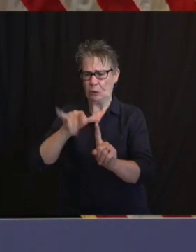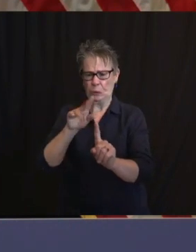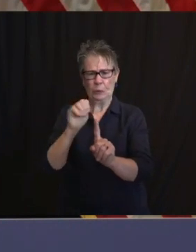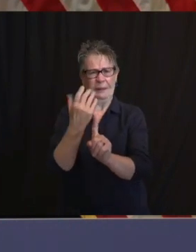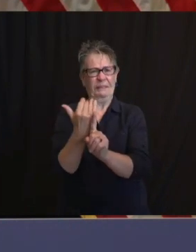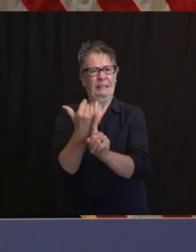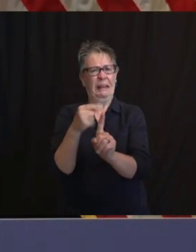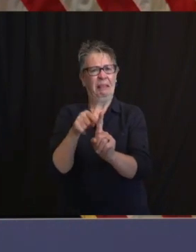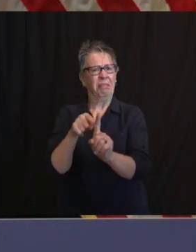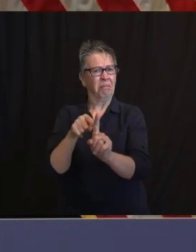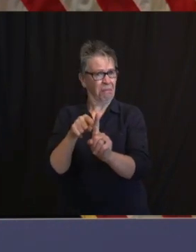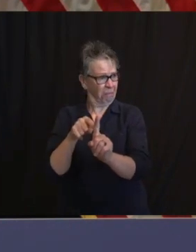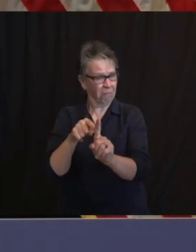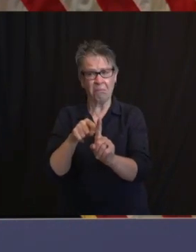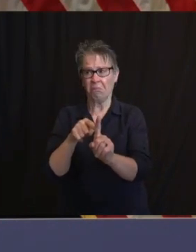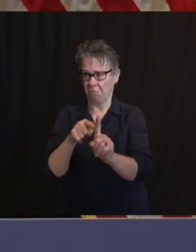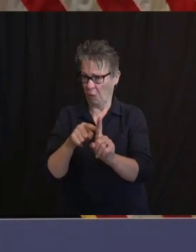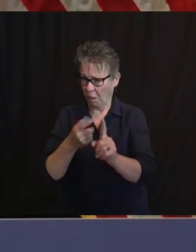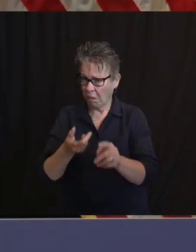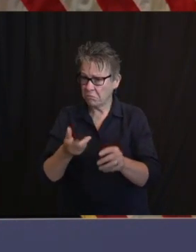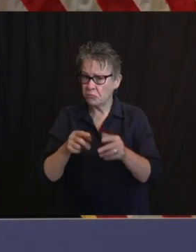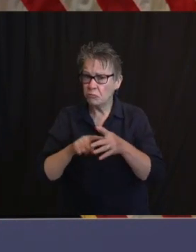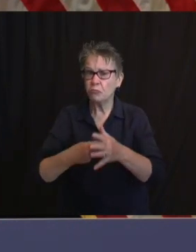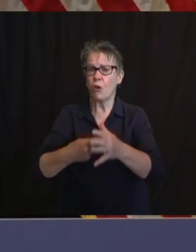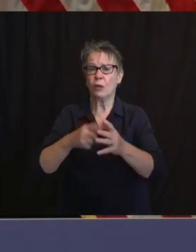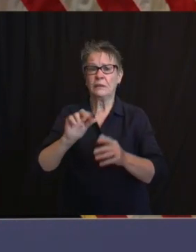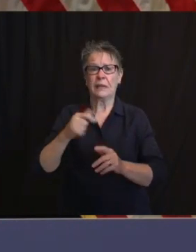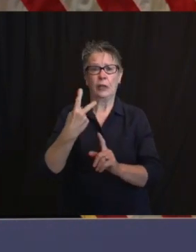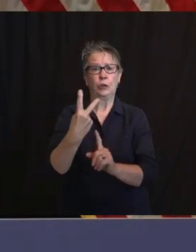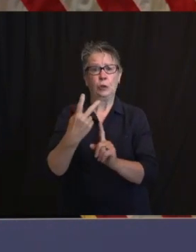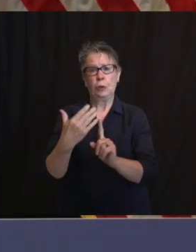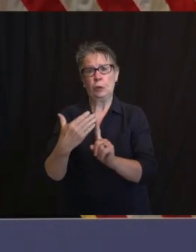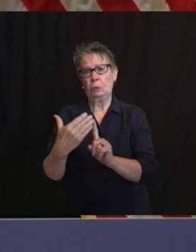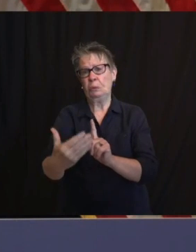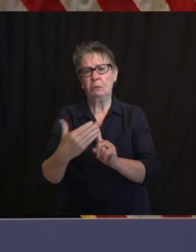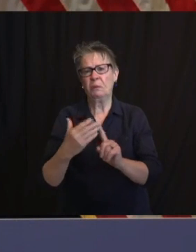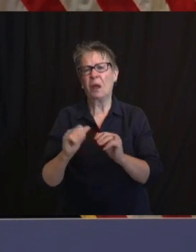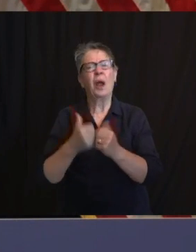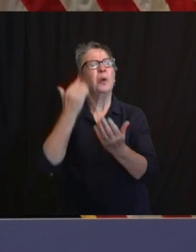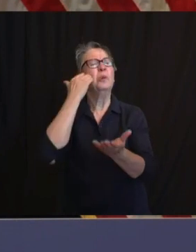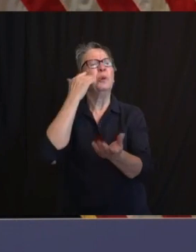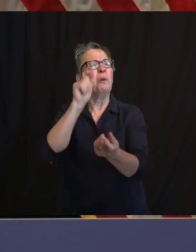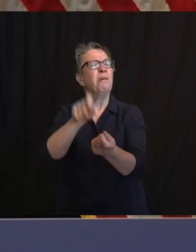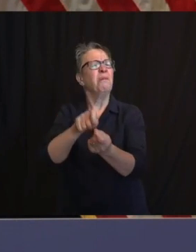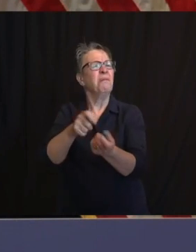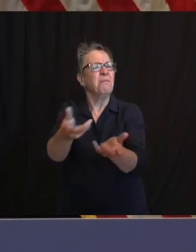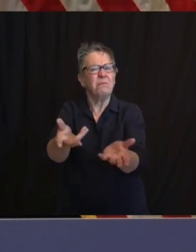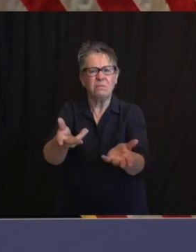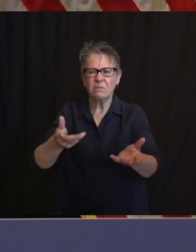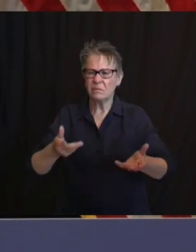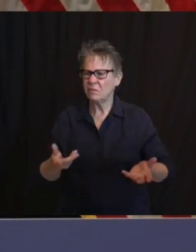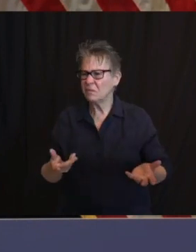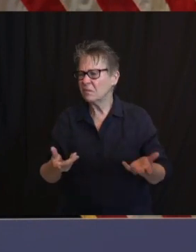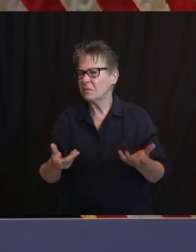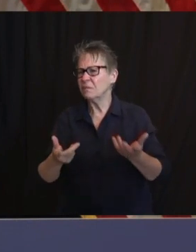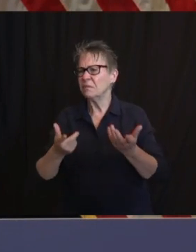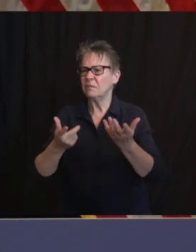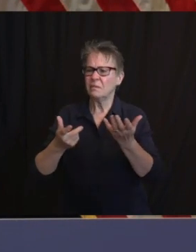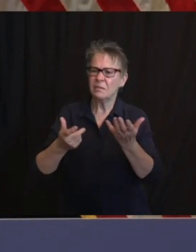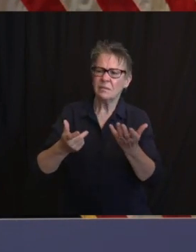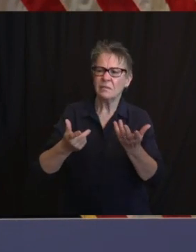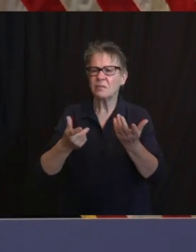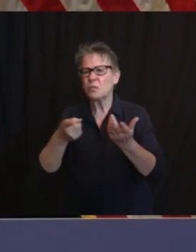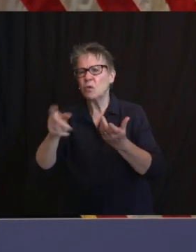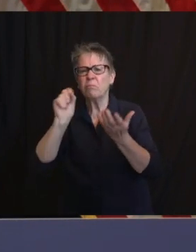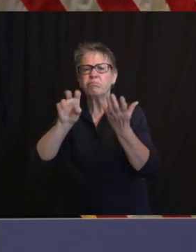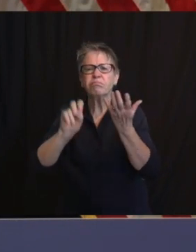testing? Because John Hopkins dashboard says we're still fourth. And what does stage two mean for motor vehicle commissions? I saw they were on the list, but